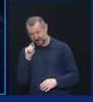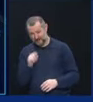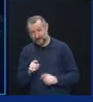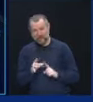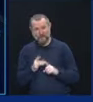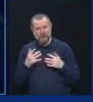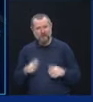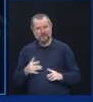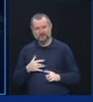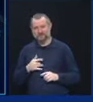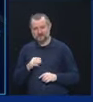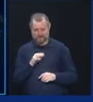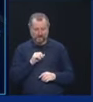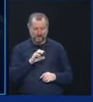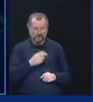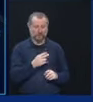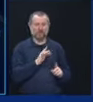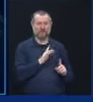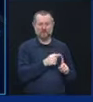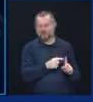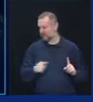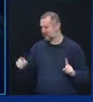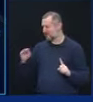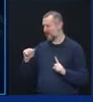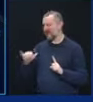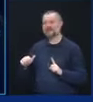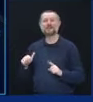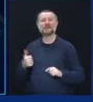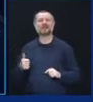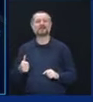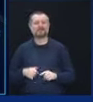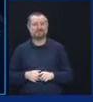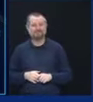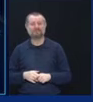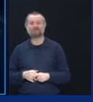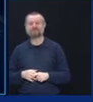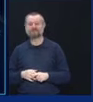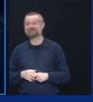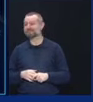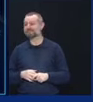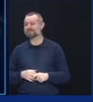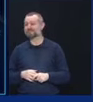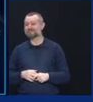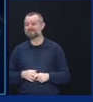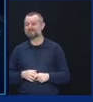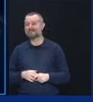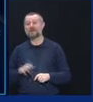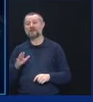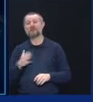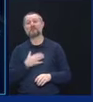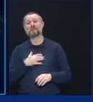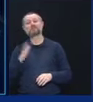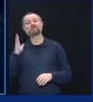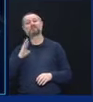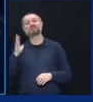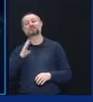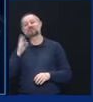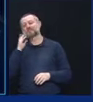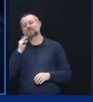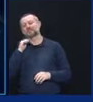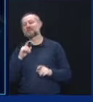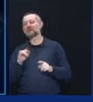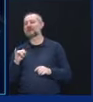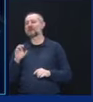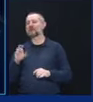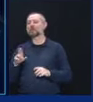March 25th to May 10th. Now this goes back to my experience as an ICU director. You know, as an